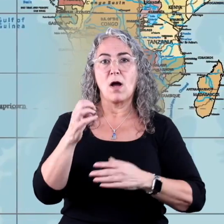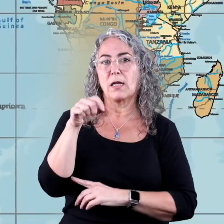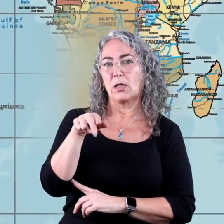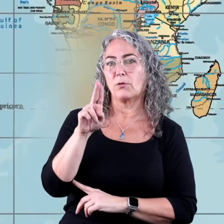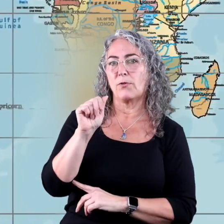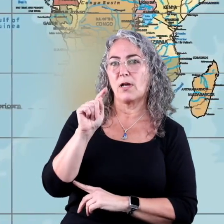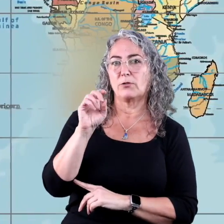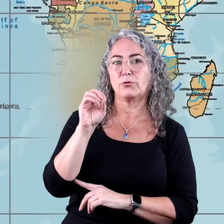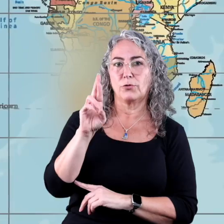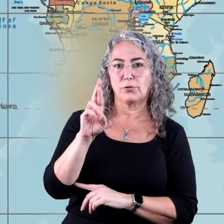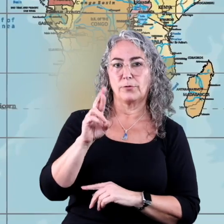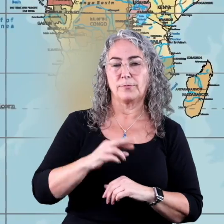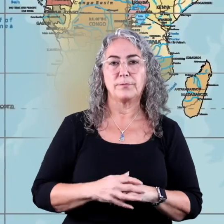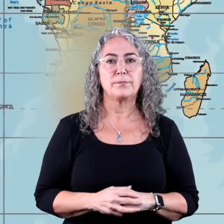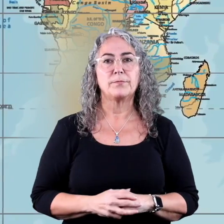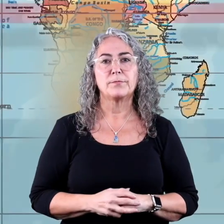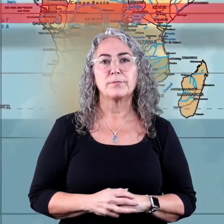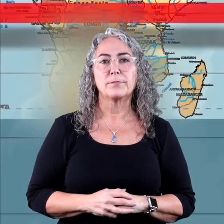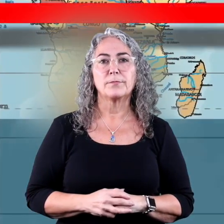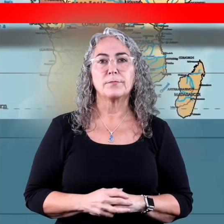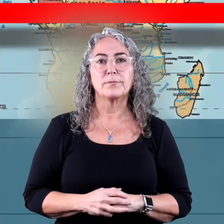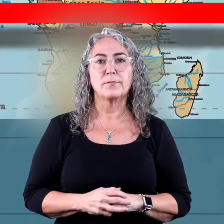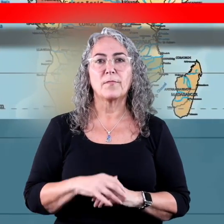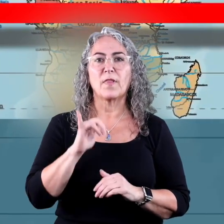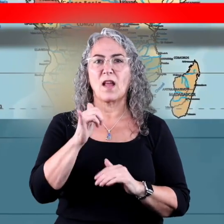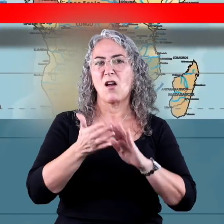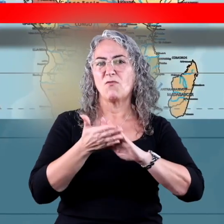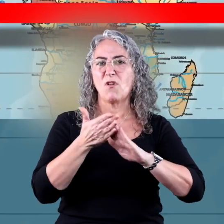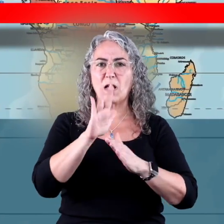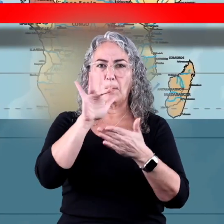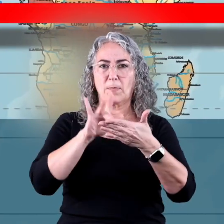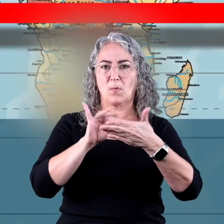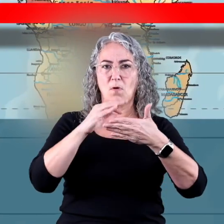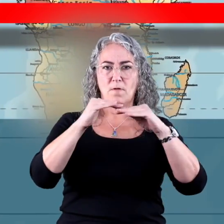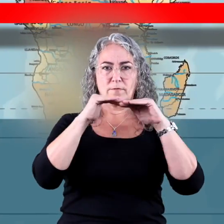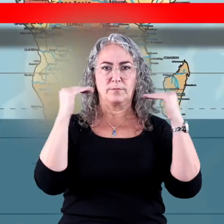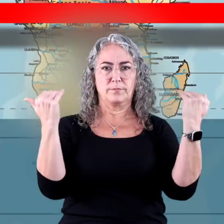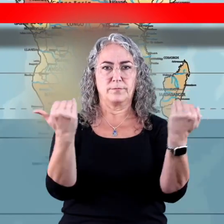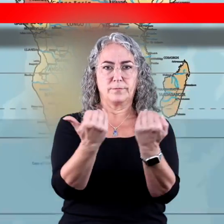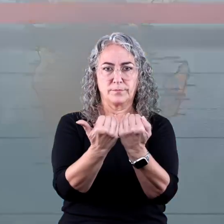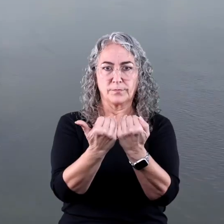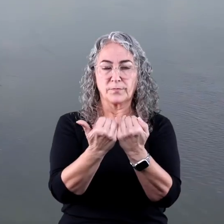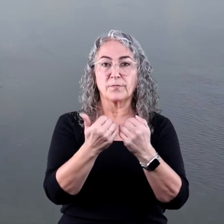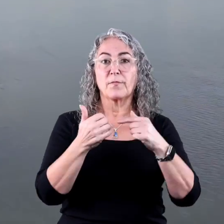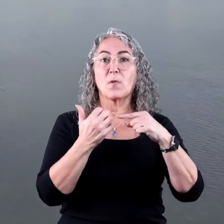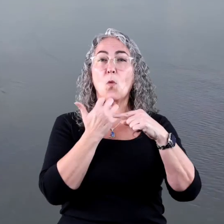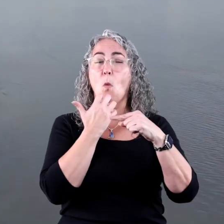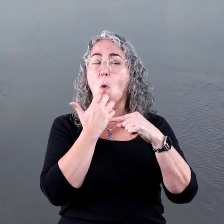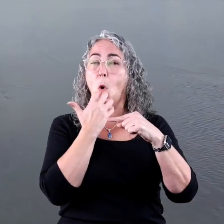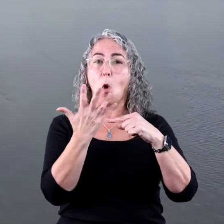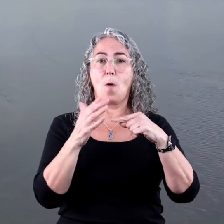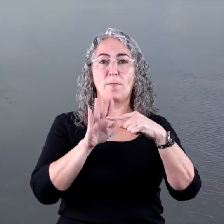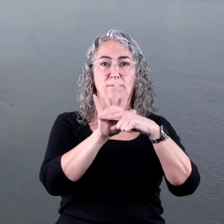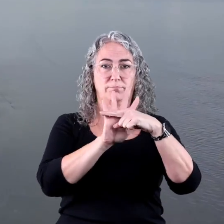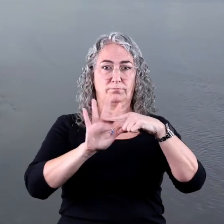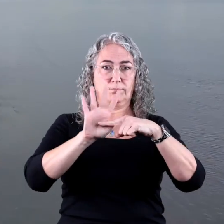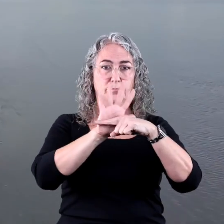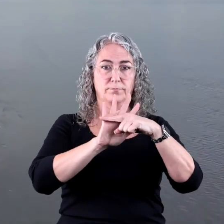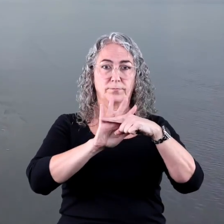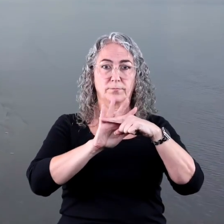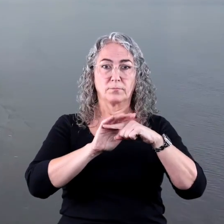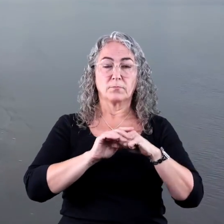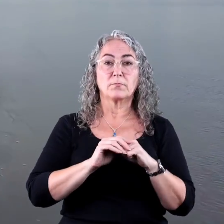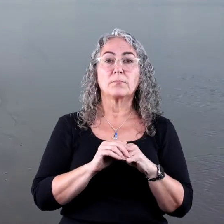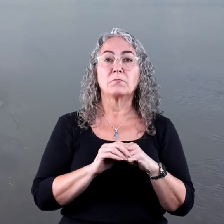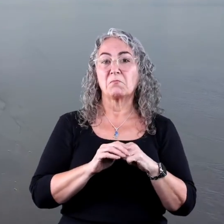up into North and South Atlantic by the equator that runs through the middle of it. The water that is near the equator